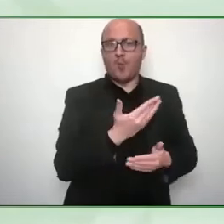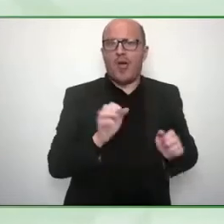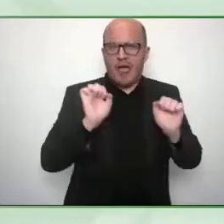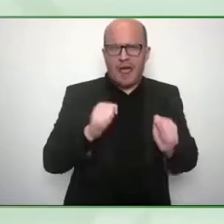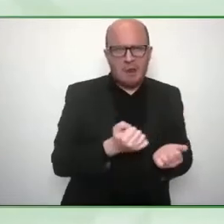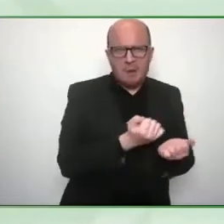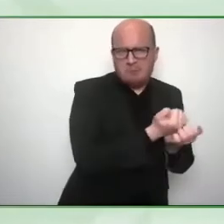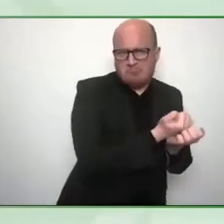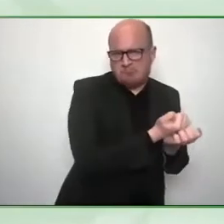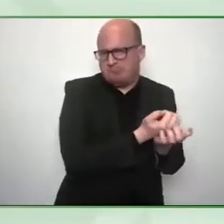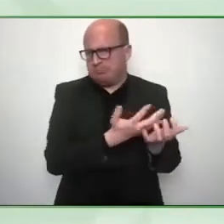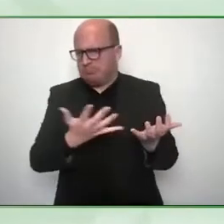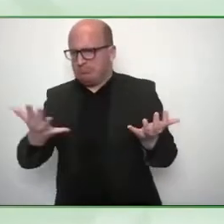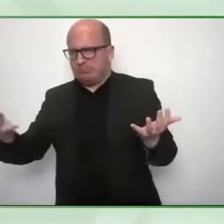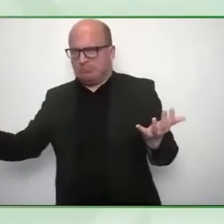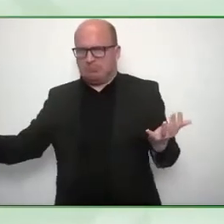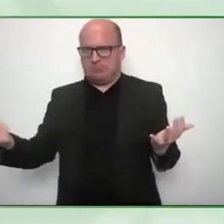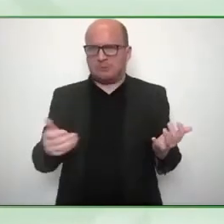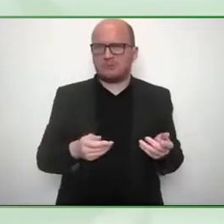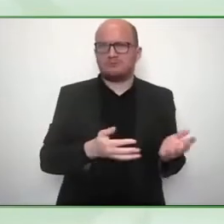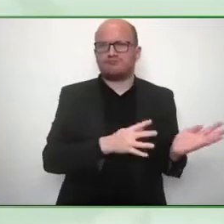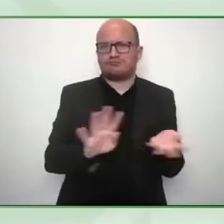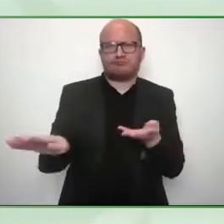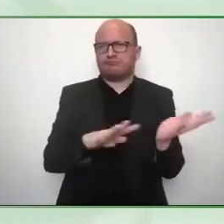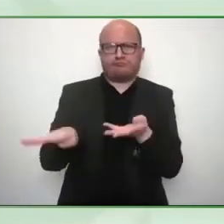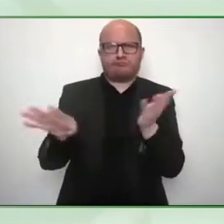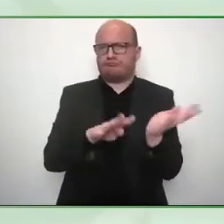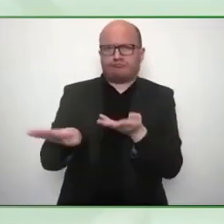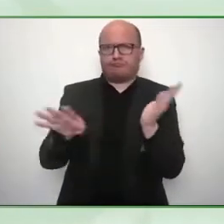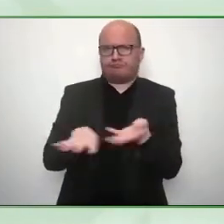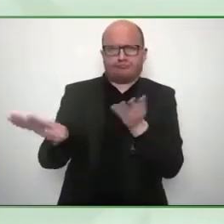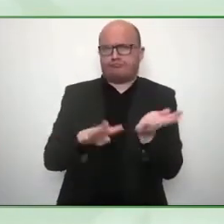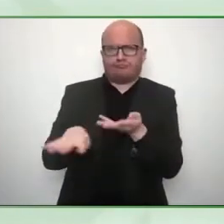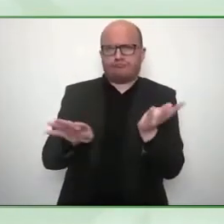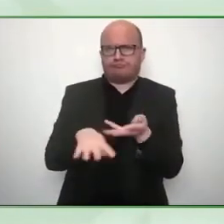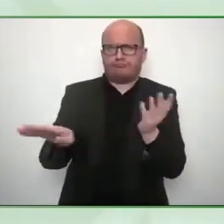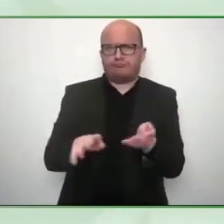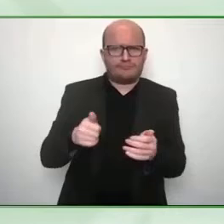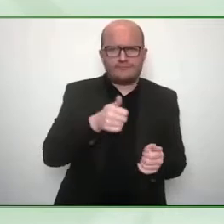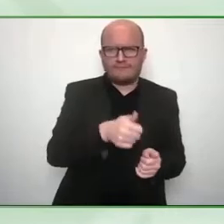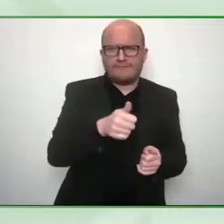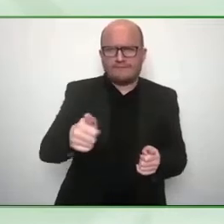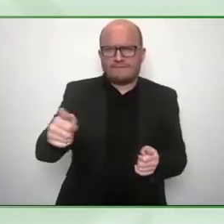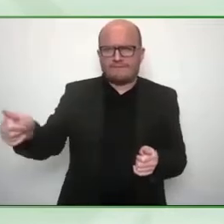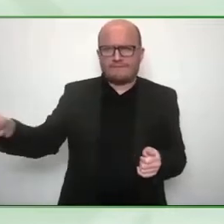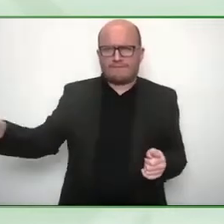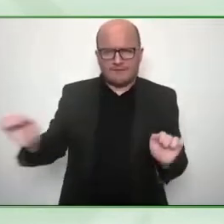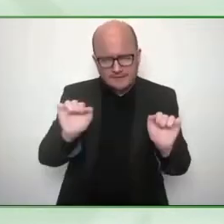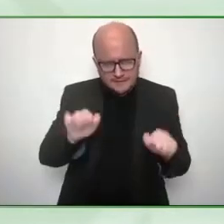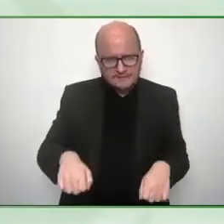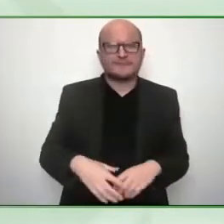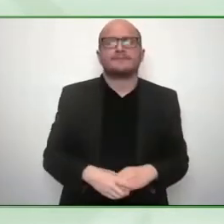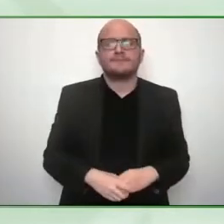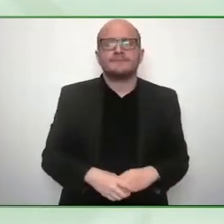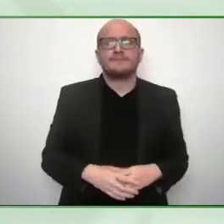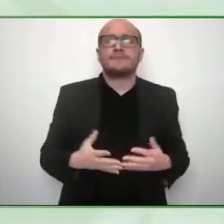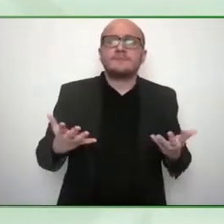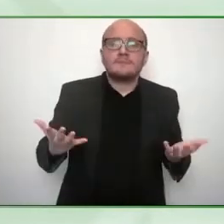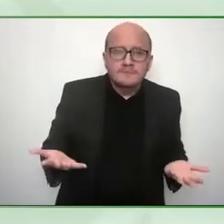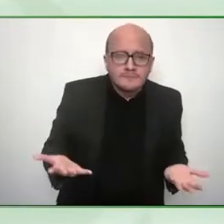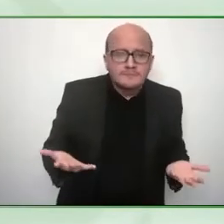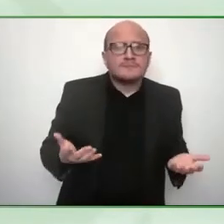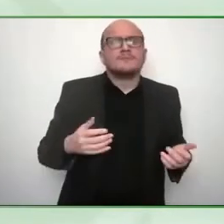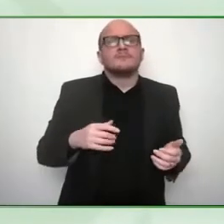in an effective stable and secure way that requires highly specialized training from an audiologist like